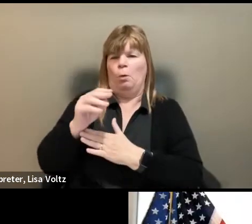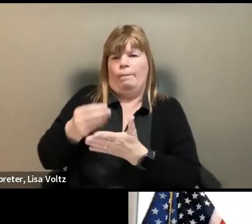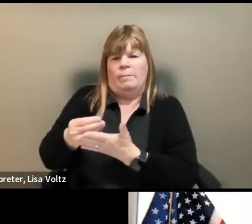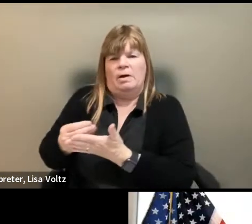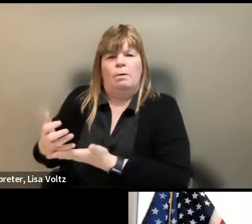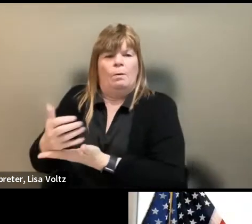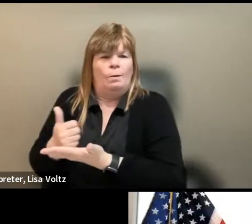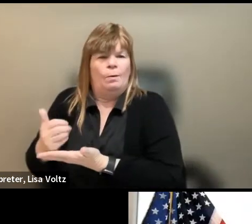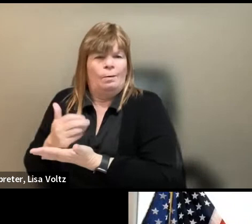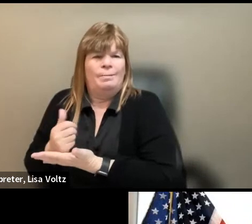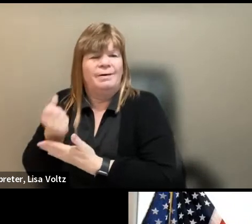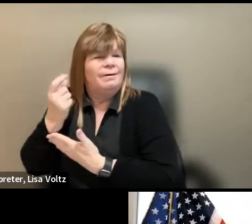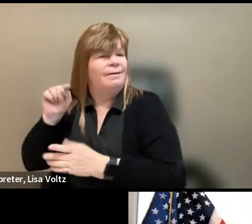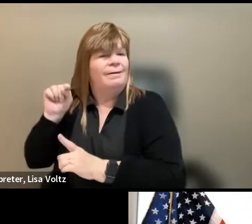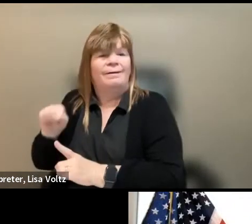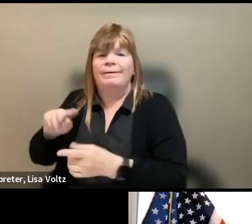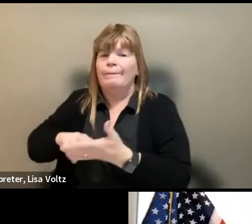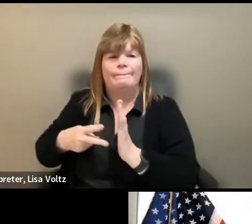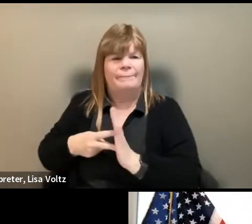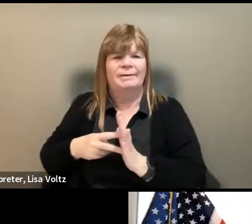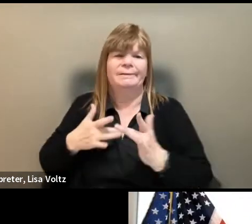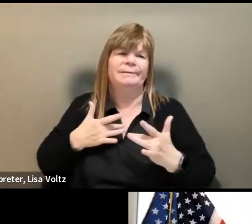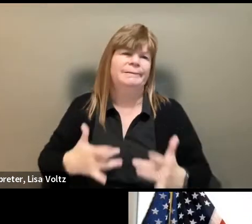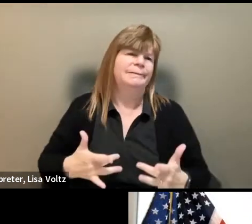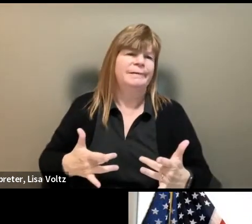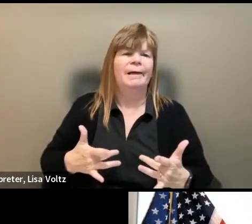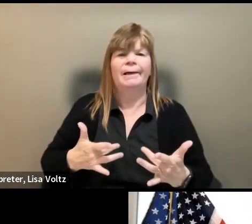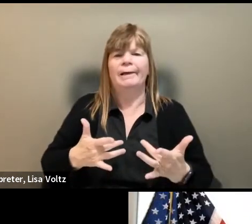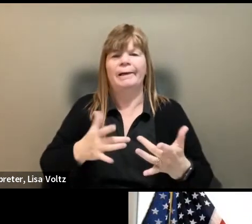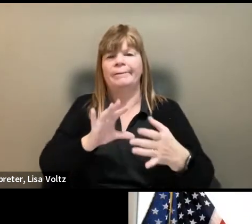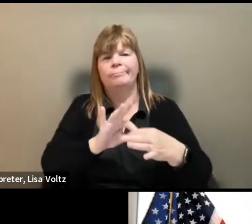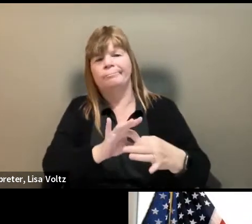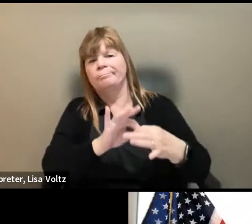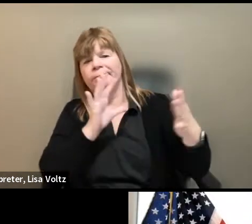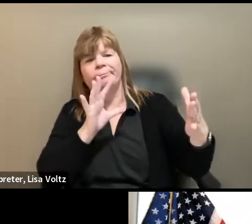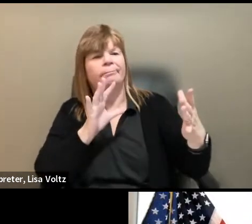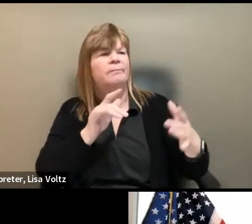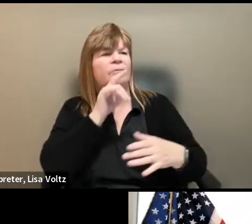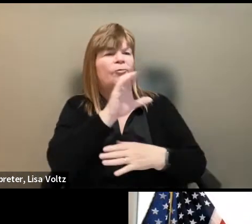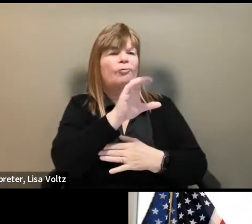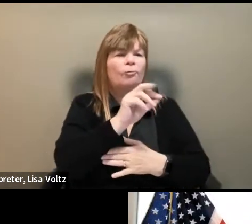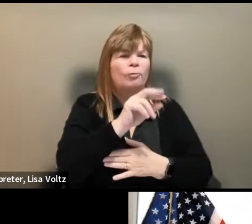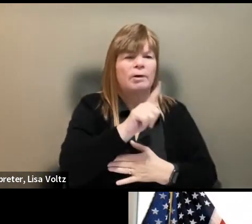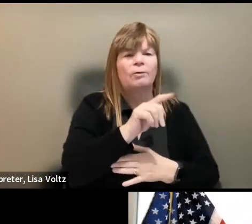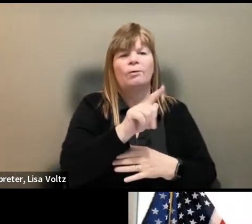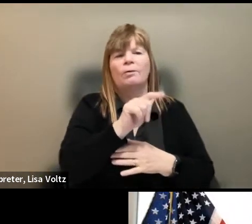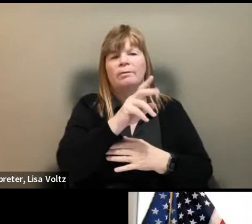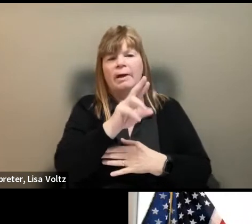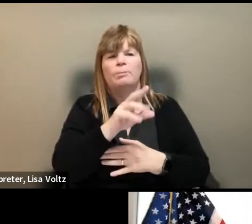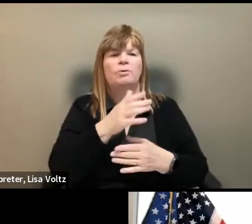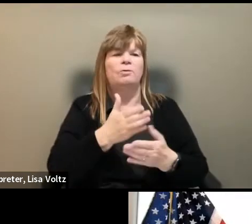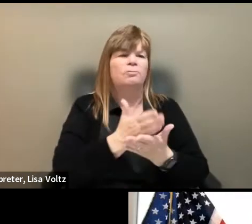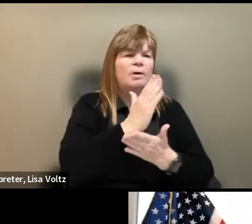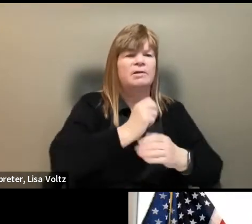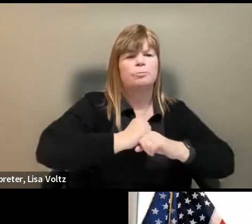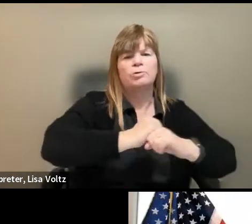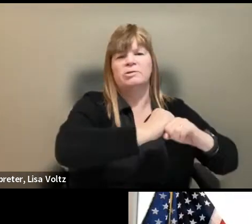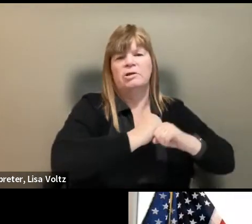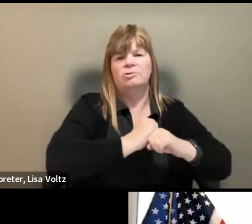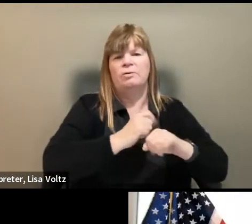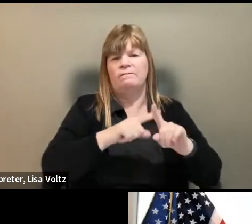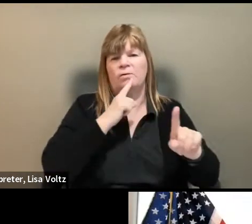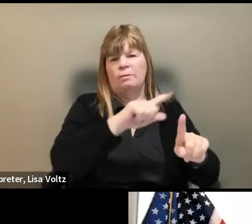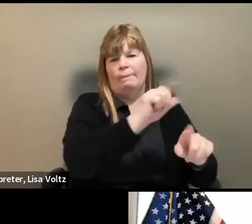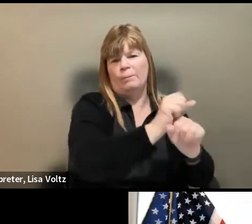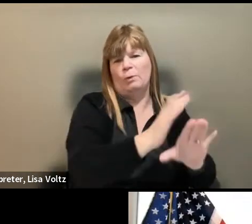But of course, that means that they often are divorced from critical labor and civil rights protections for those who are employees that they